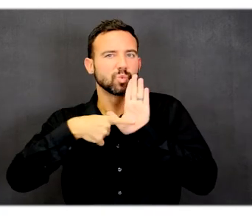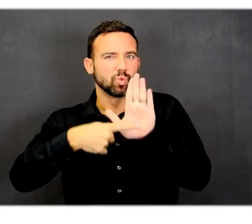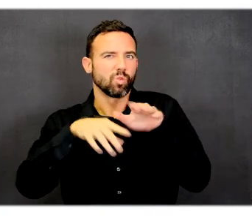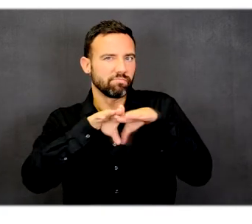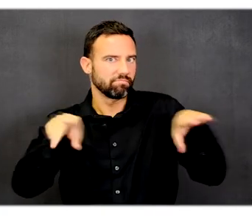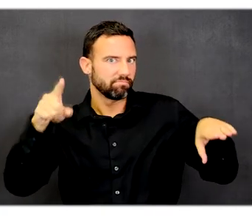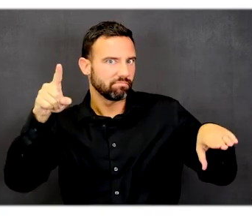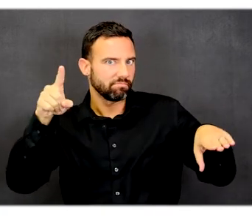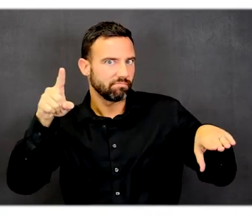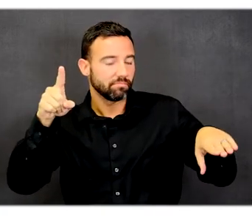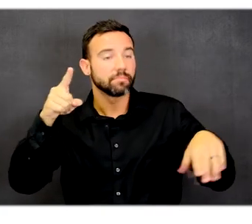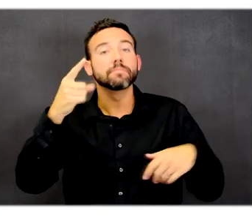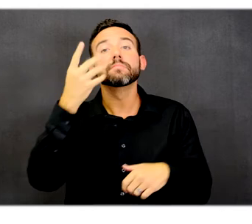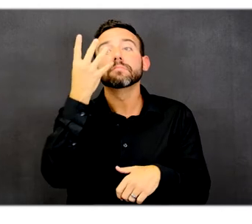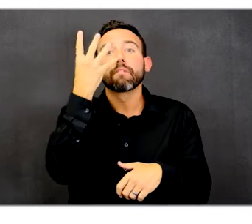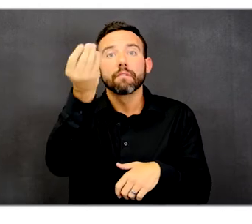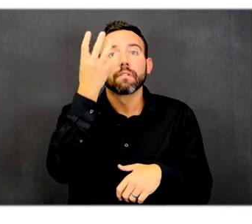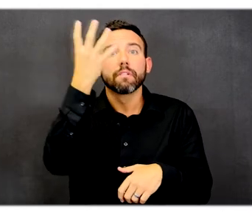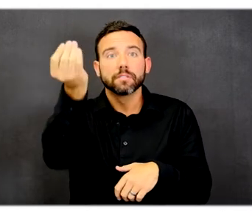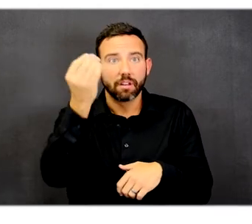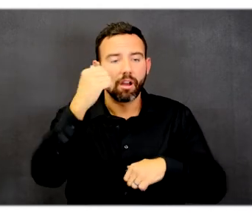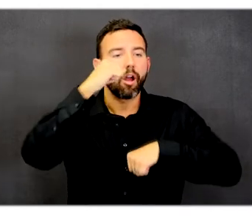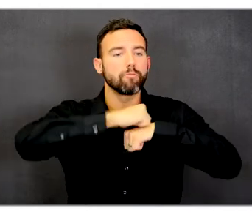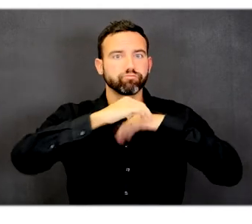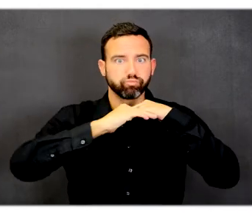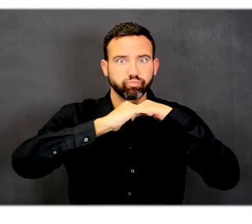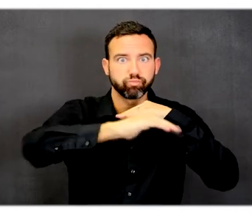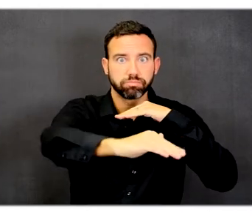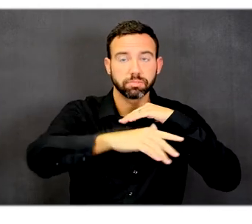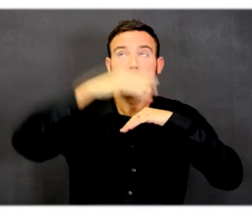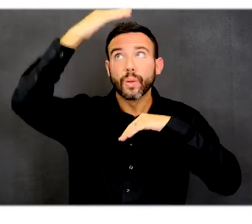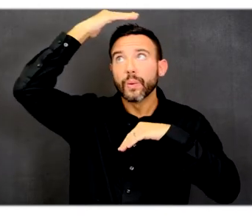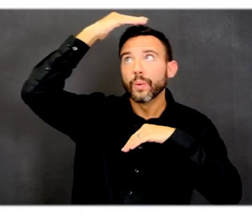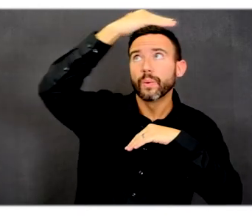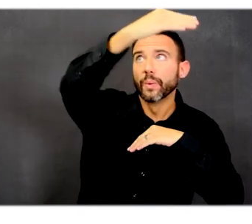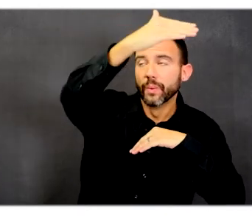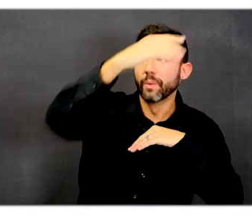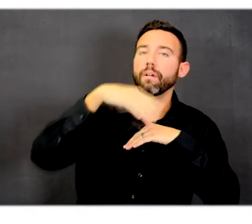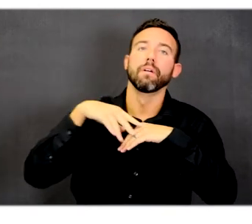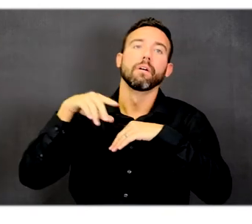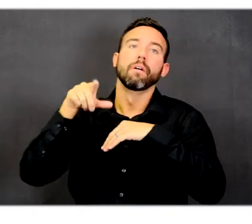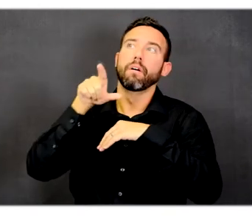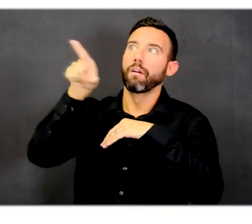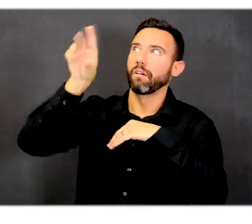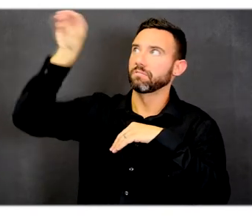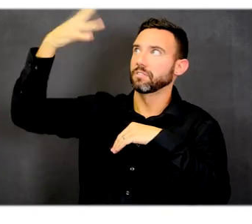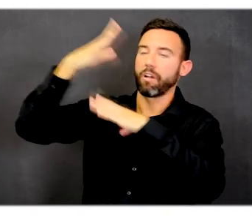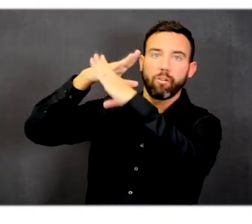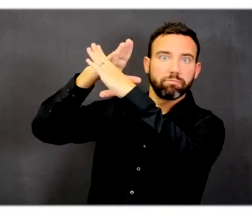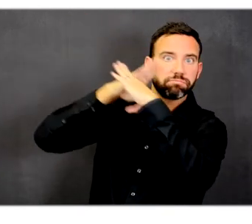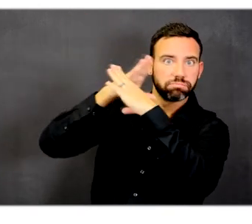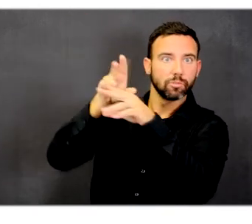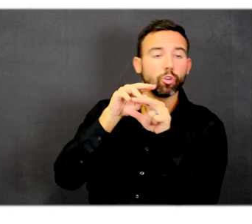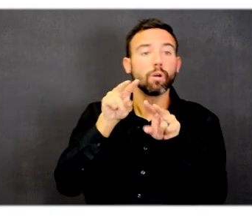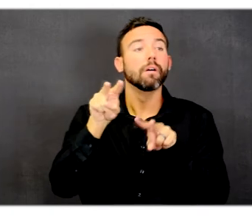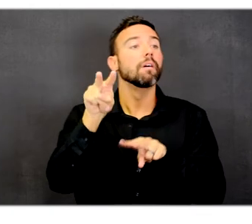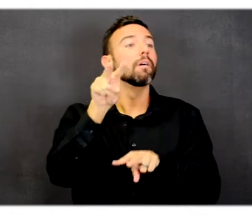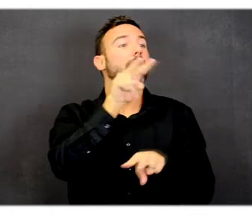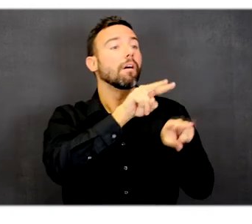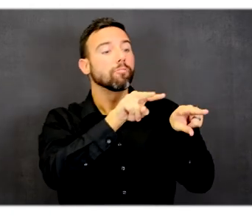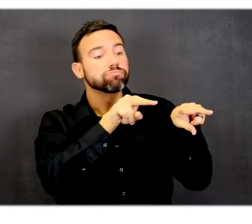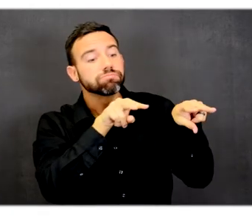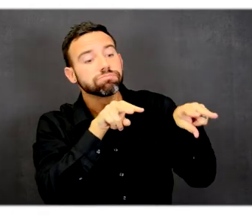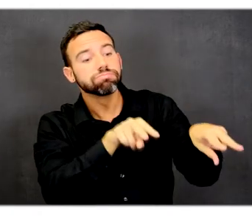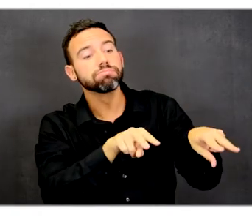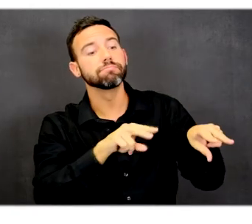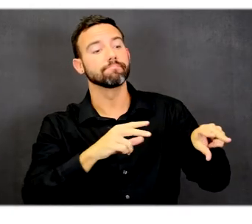On the outside is an outdoor patio with shade structures that are fully accessible and allows a view from a vantage point down into the